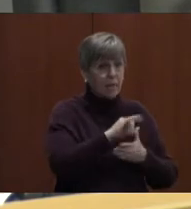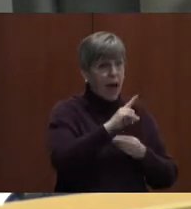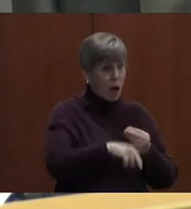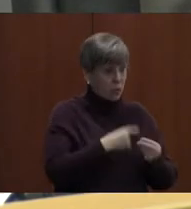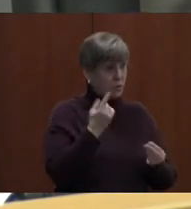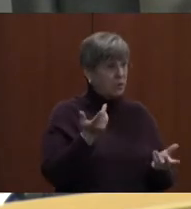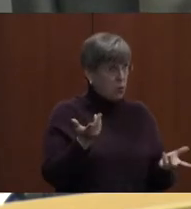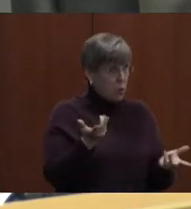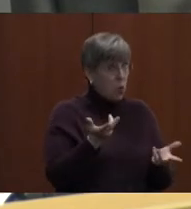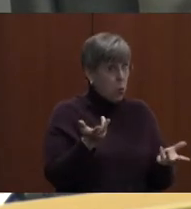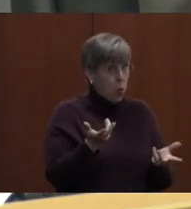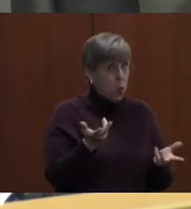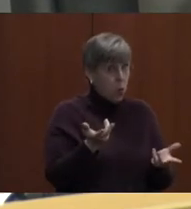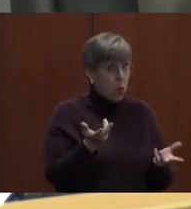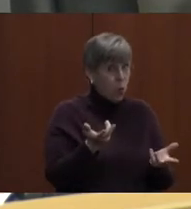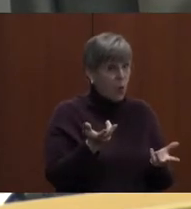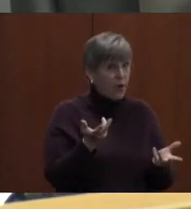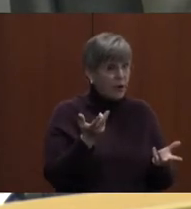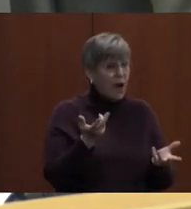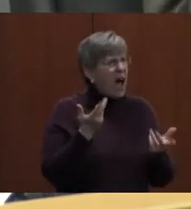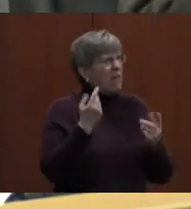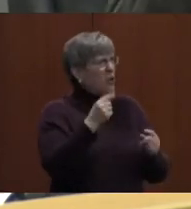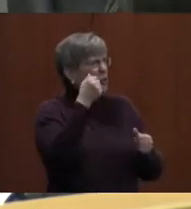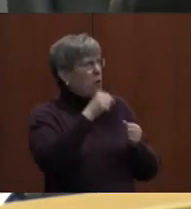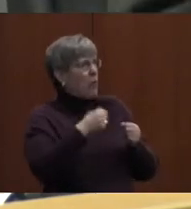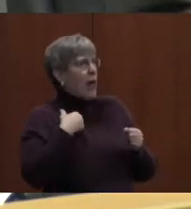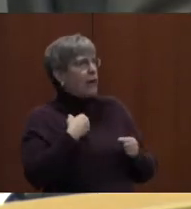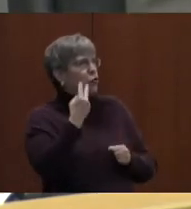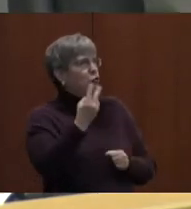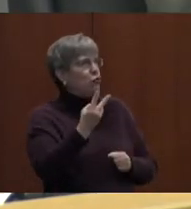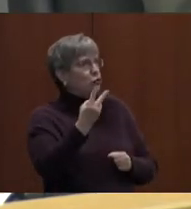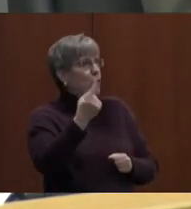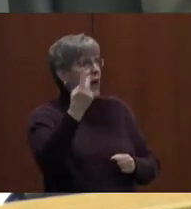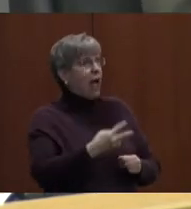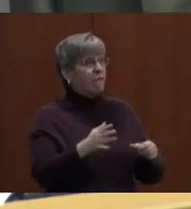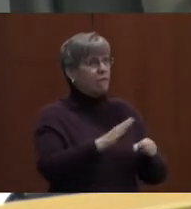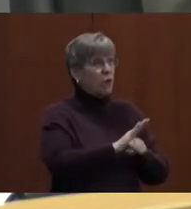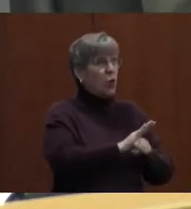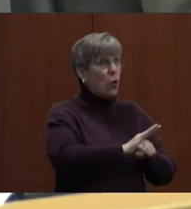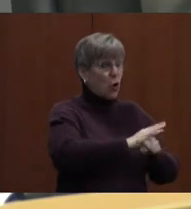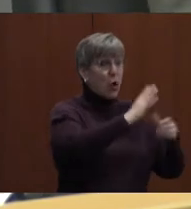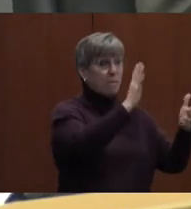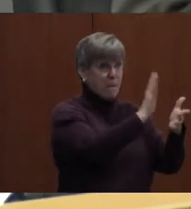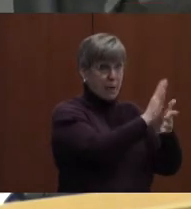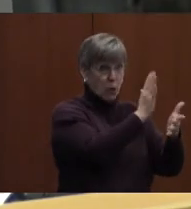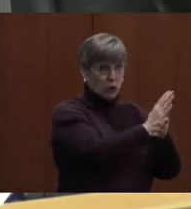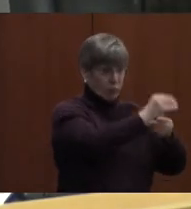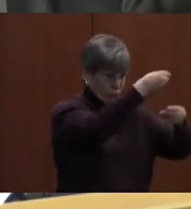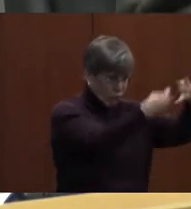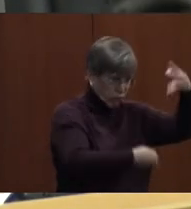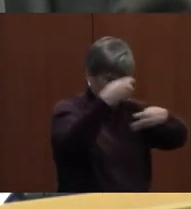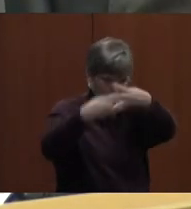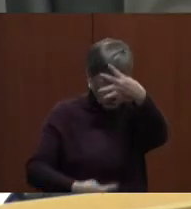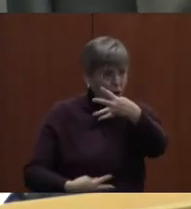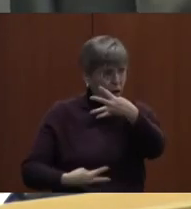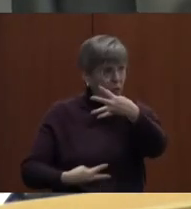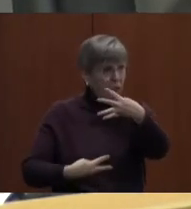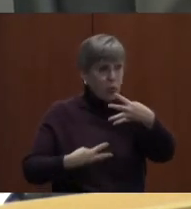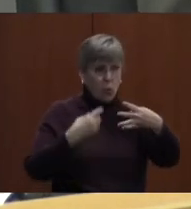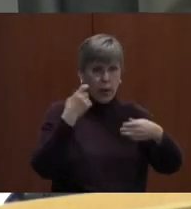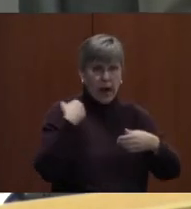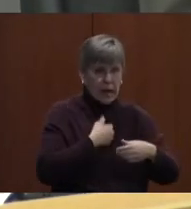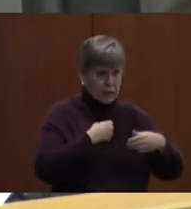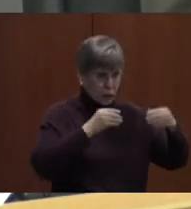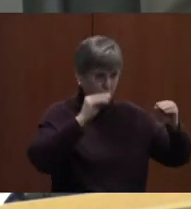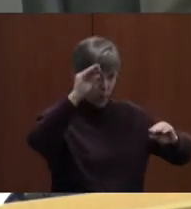what, I'm trying to look at Ms. Huffer and trying to remember. We had about two and a half full sheets of items that, you know, if we were really trying to, and